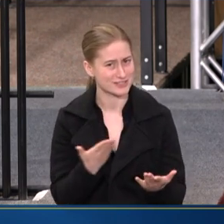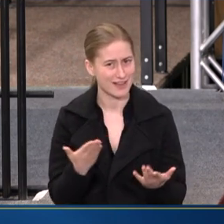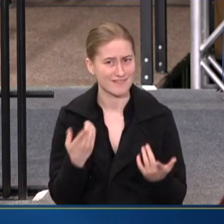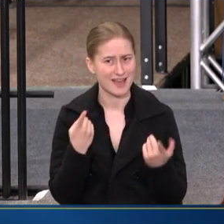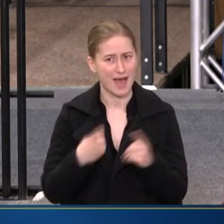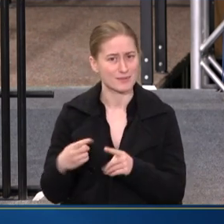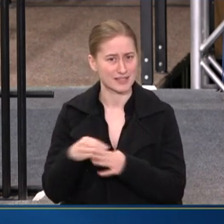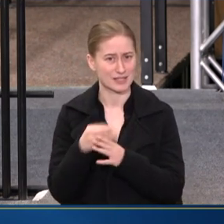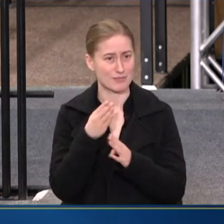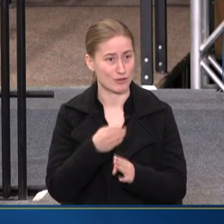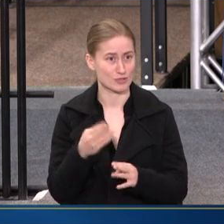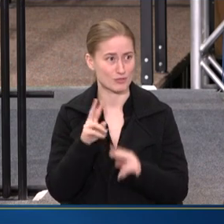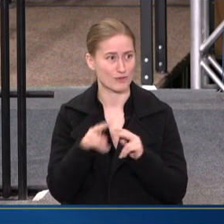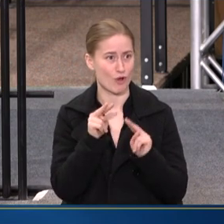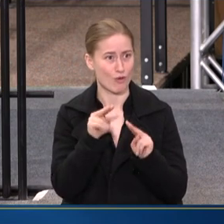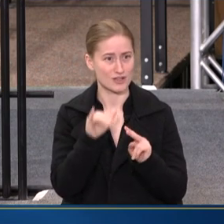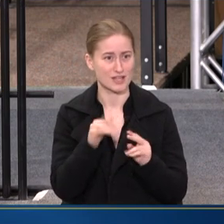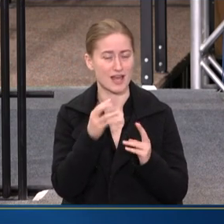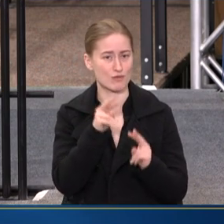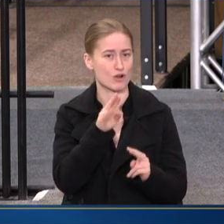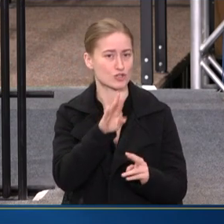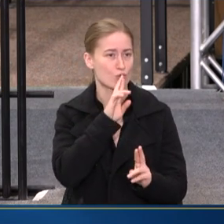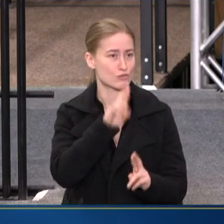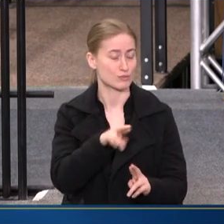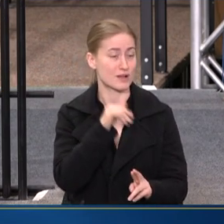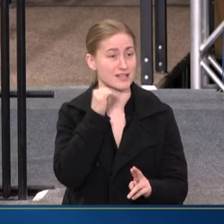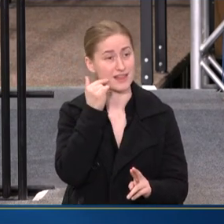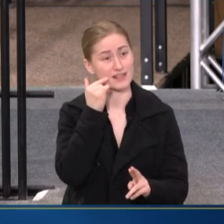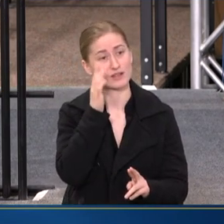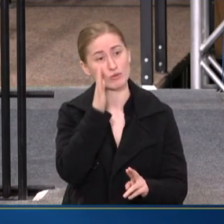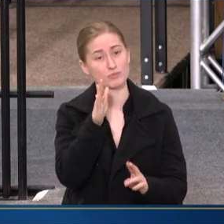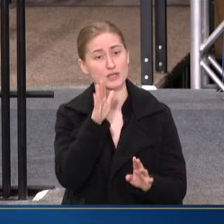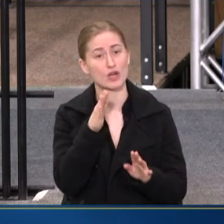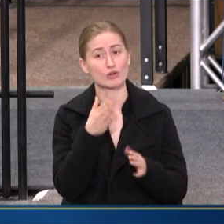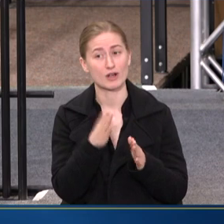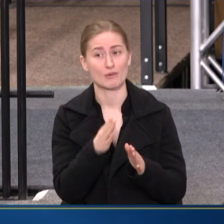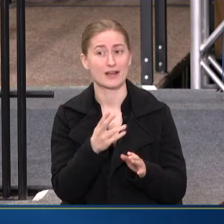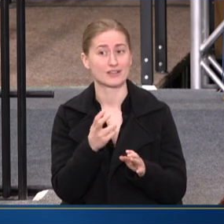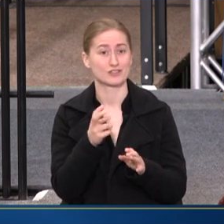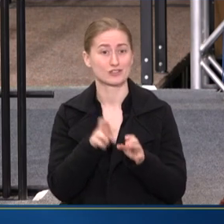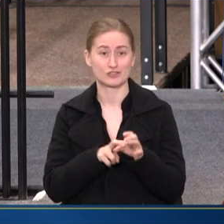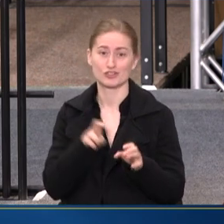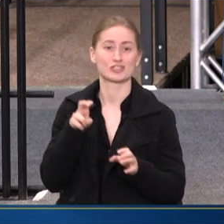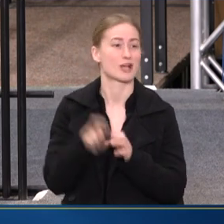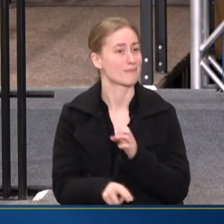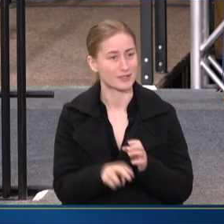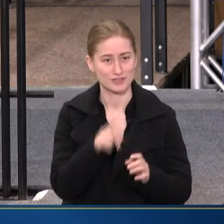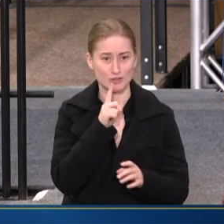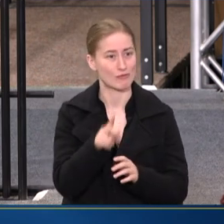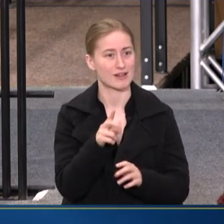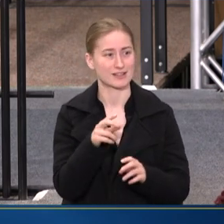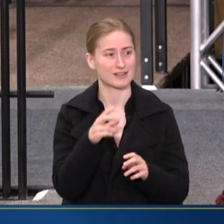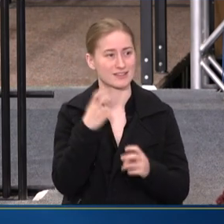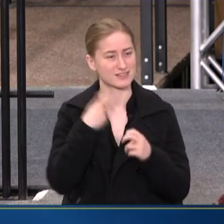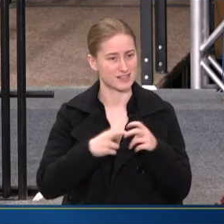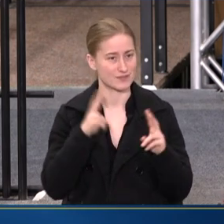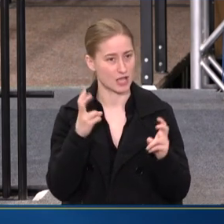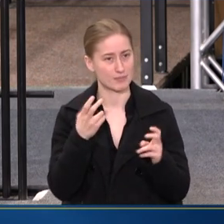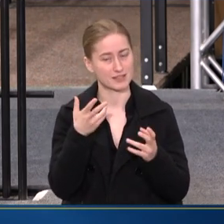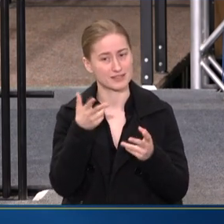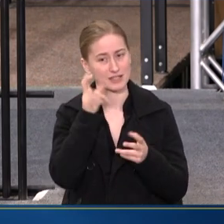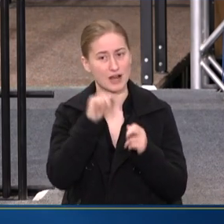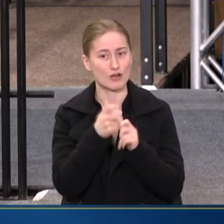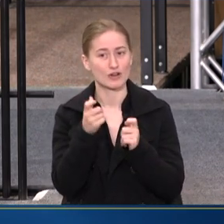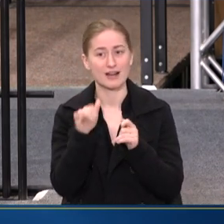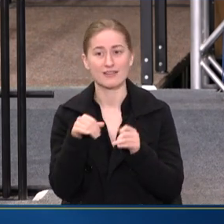IN BALTIMORE. THINK WE'VE ALL WATCHED THAT AND WATCHED YOUR RESPONSE. AND I THINK IT WOULD BE A GREAT WAY TO JUST JUMP RIGHT IN THERE TO A REALLY TOUGH TOPIC AND HEAR ABOUT HOW YOU'RE